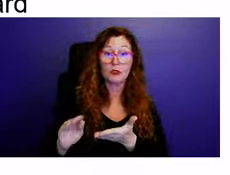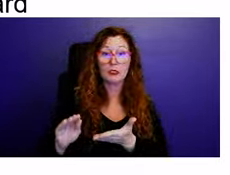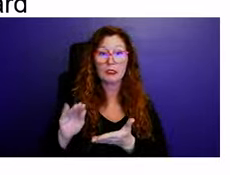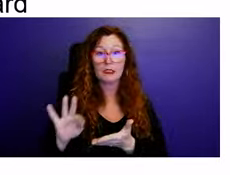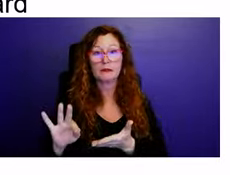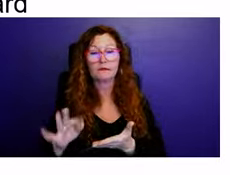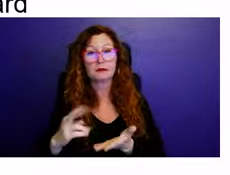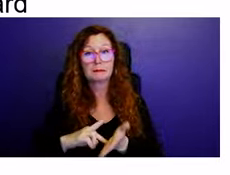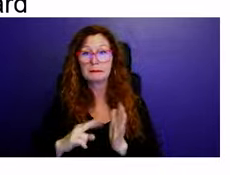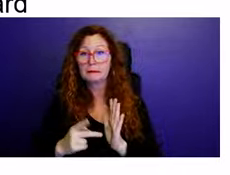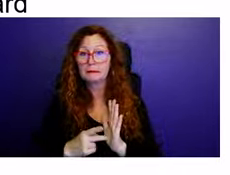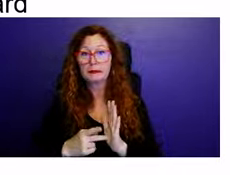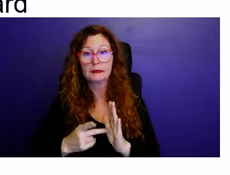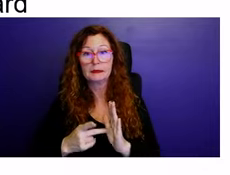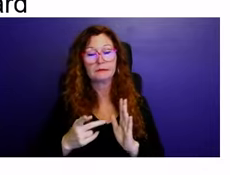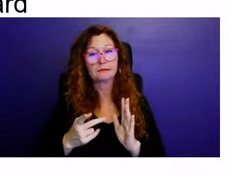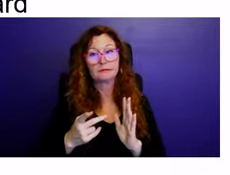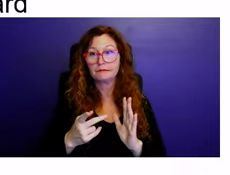of workforce housing units.